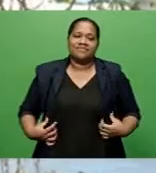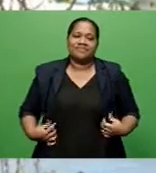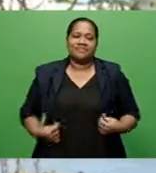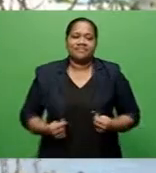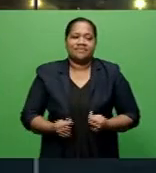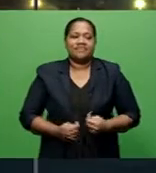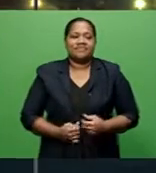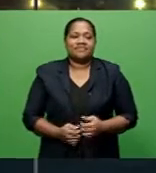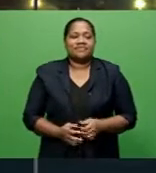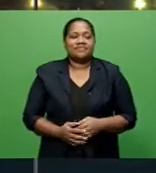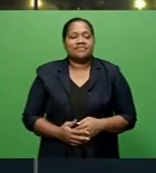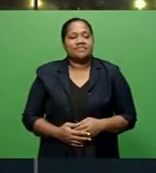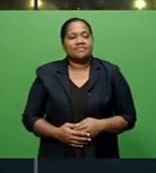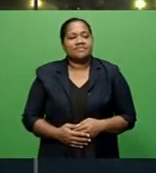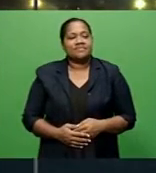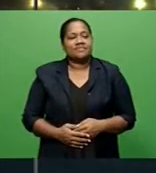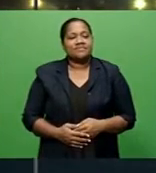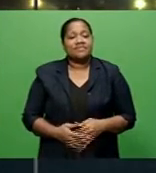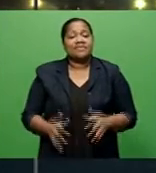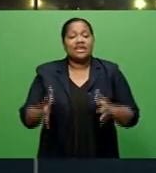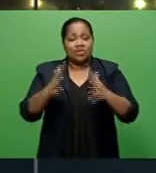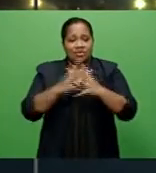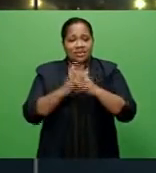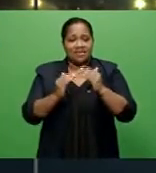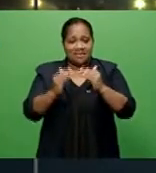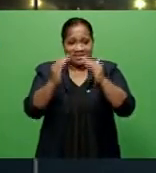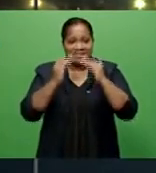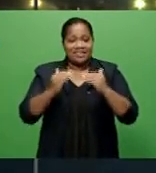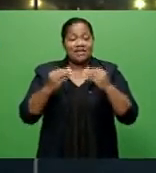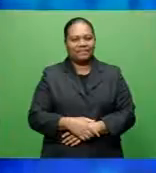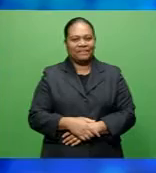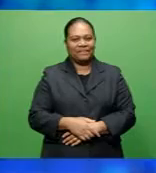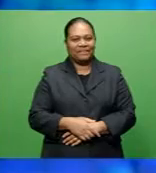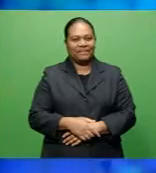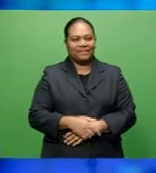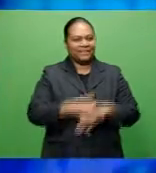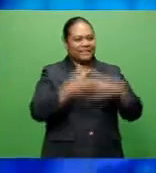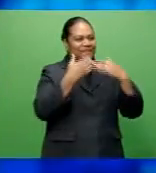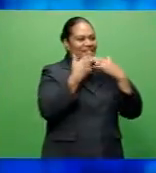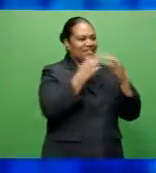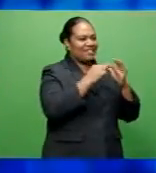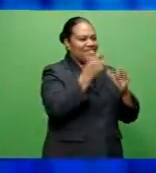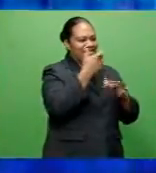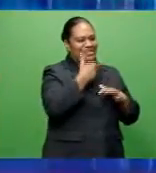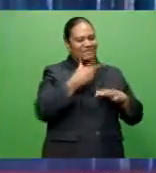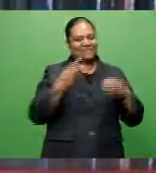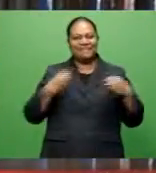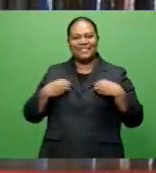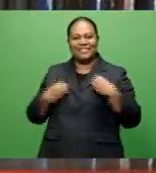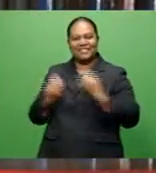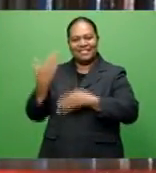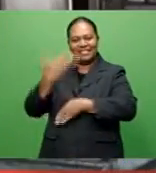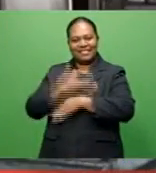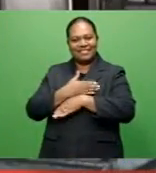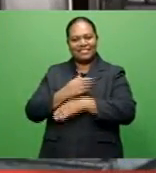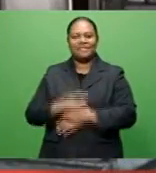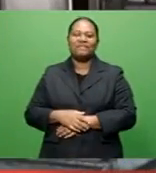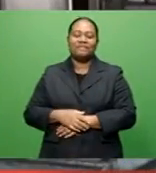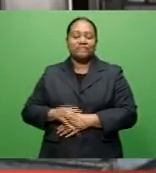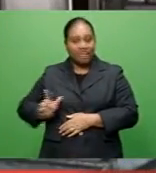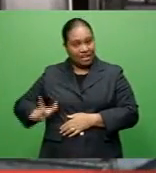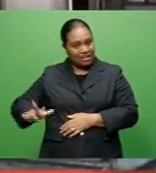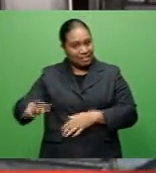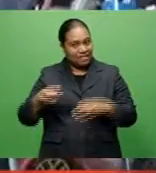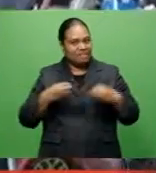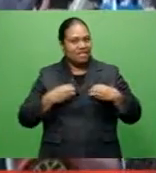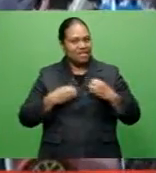FBC News. And Whitney is up next with business. Thanks Edwin. Coming up in business tonight, Lombasa